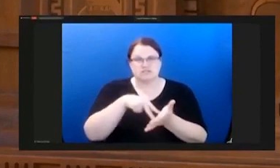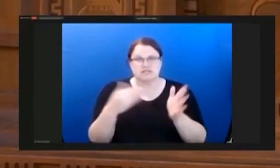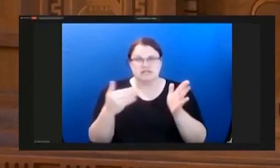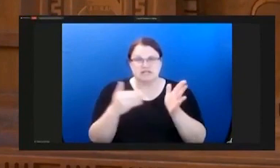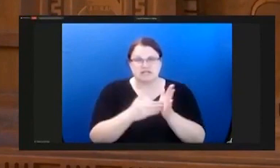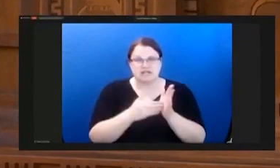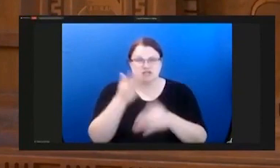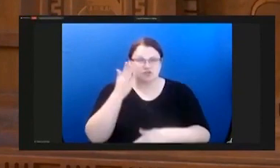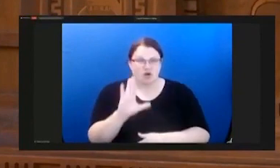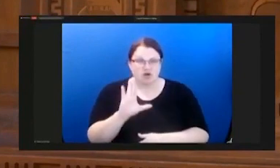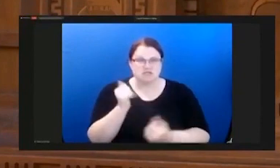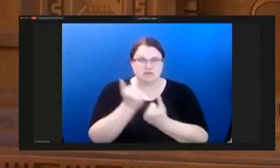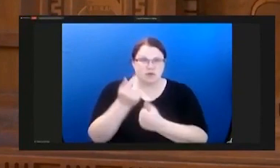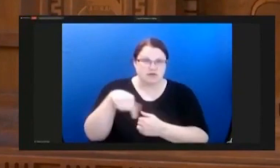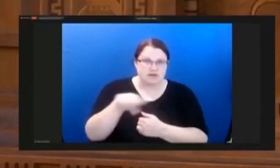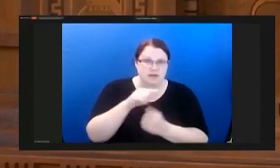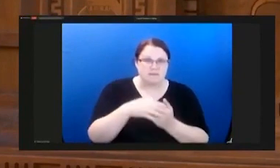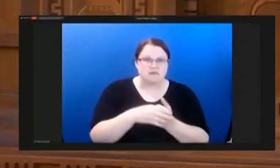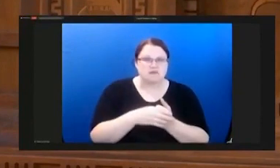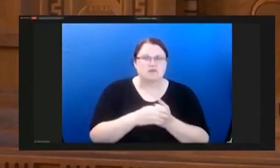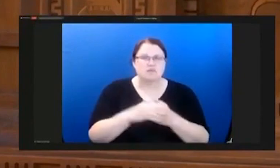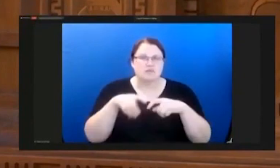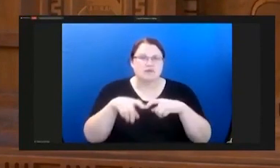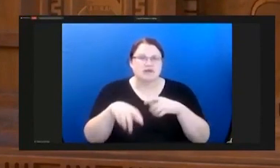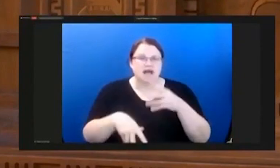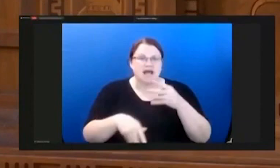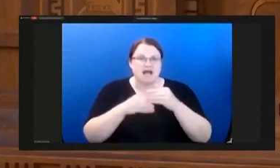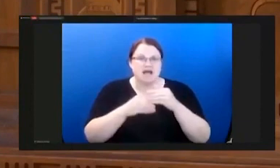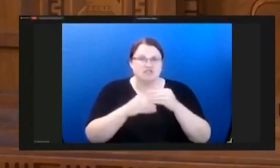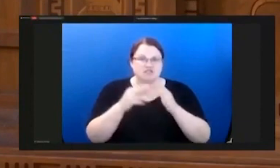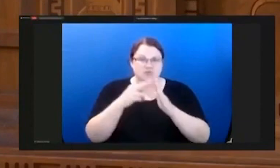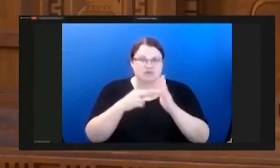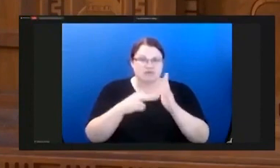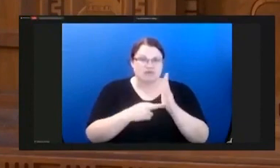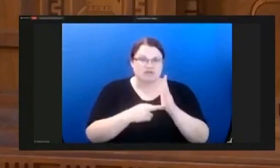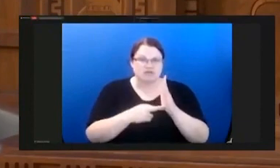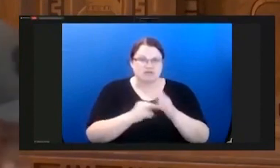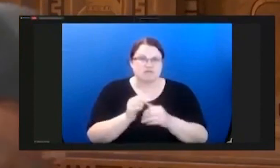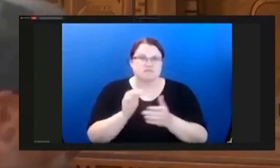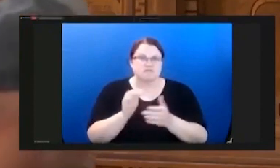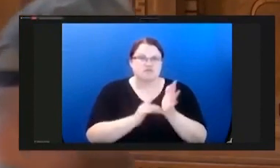regulate. Put extra regulations on them. I pray you repent. In Jesus name.